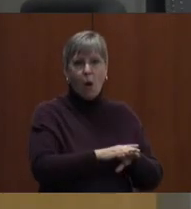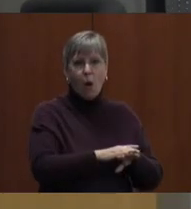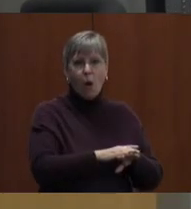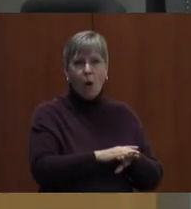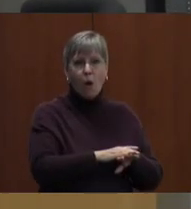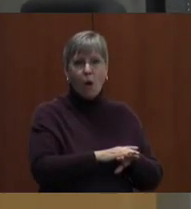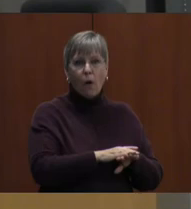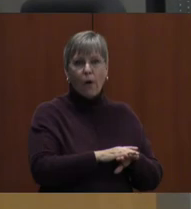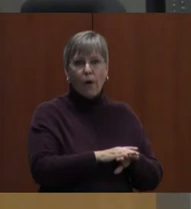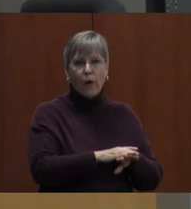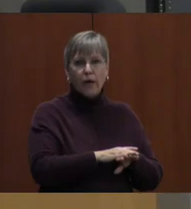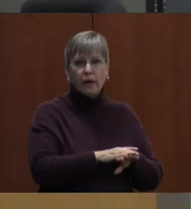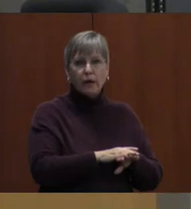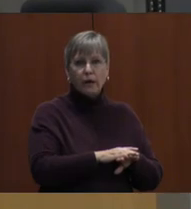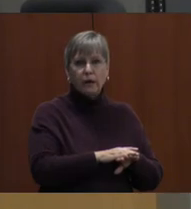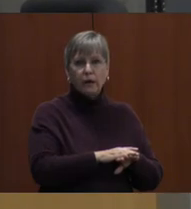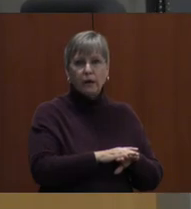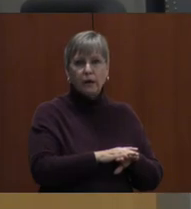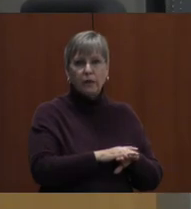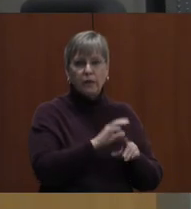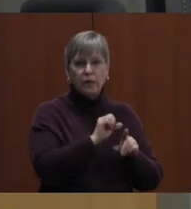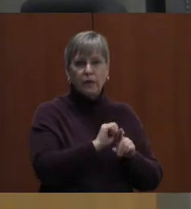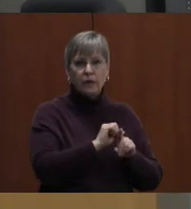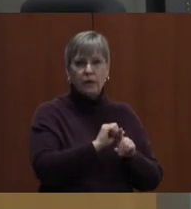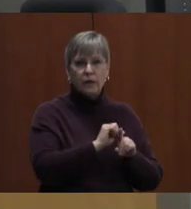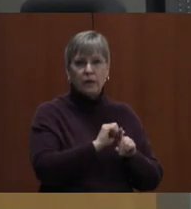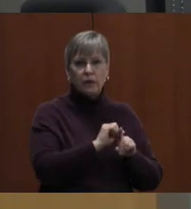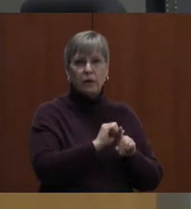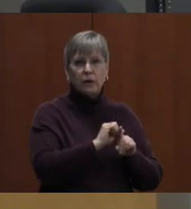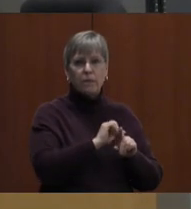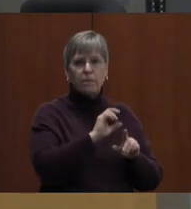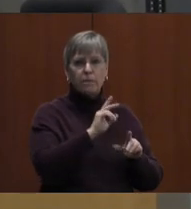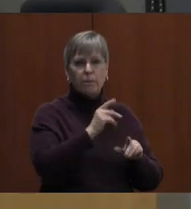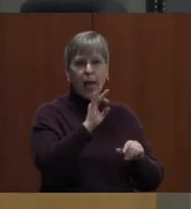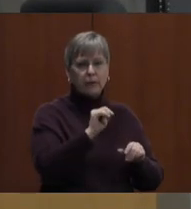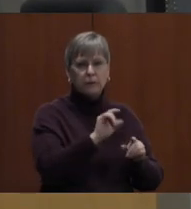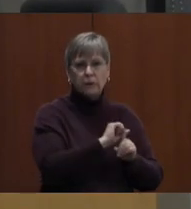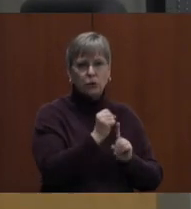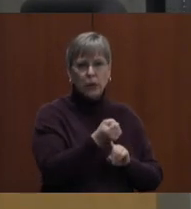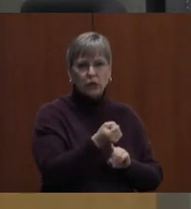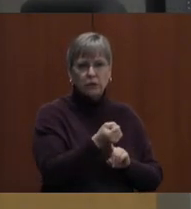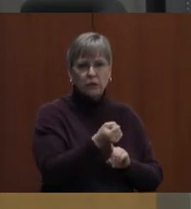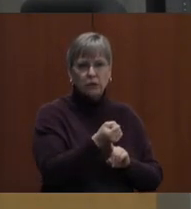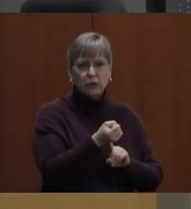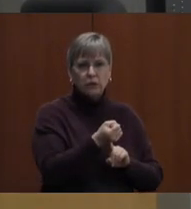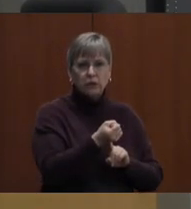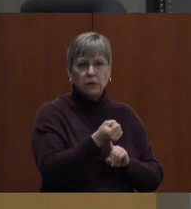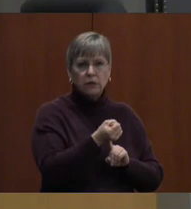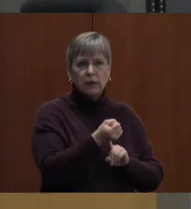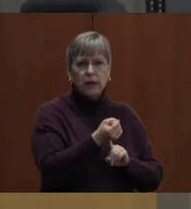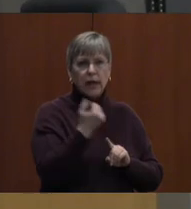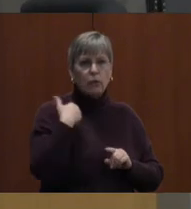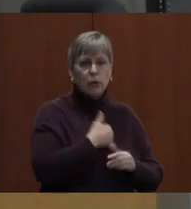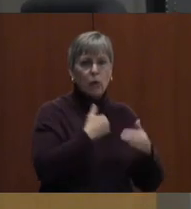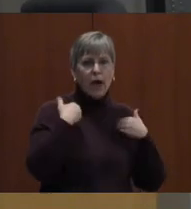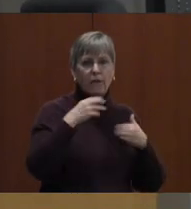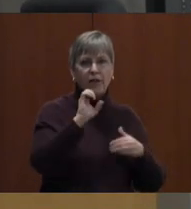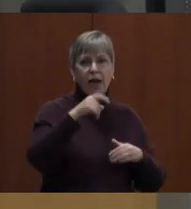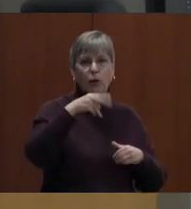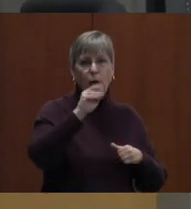situation, and also that evening we'll have an equity update.